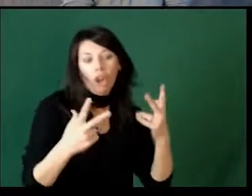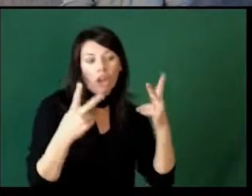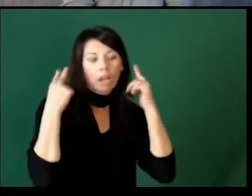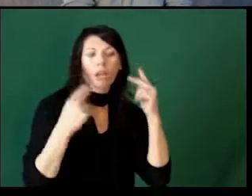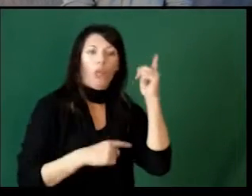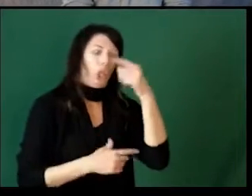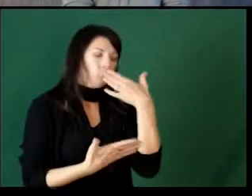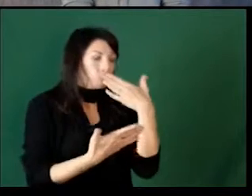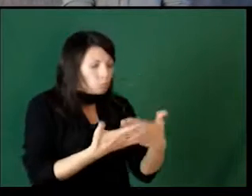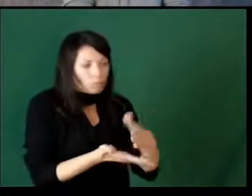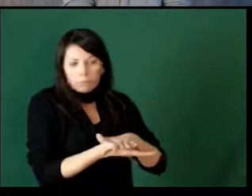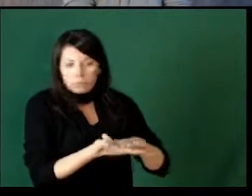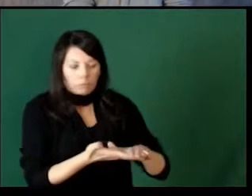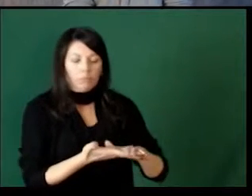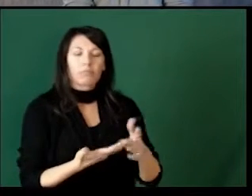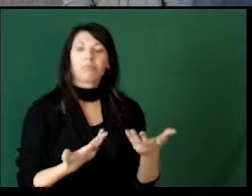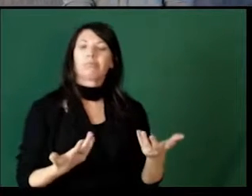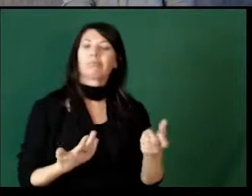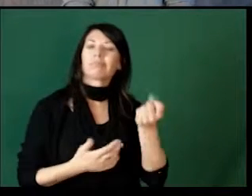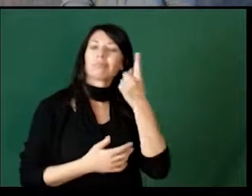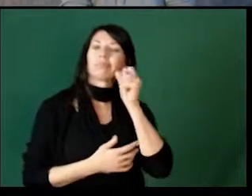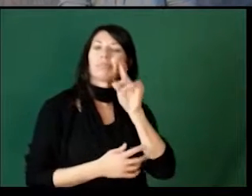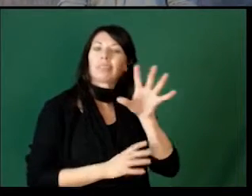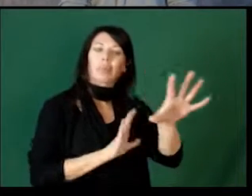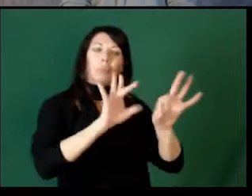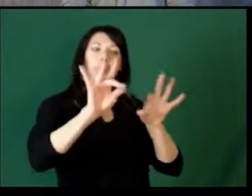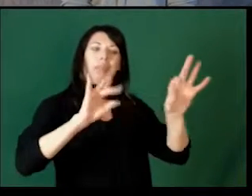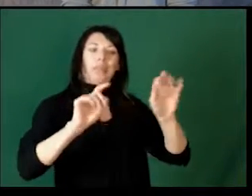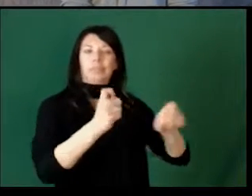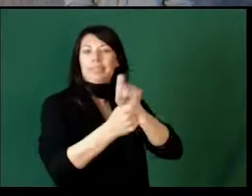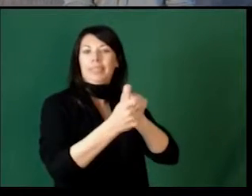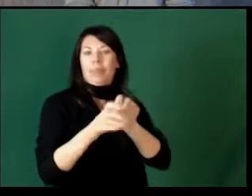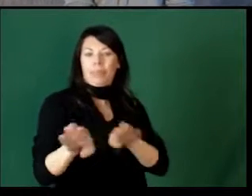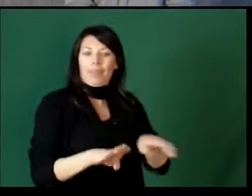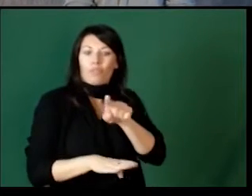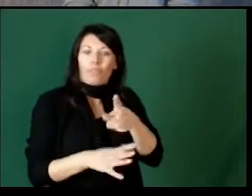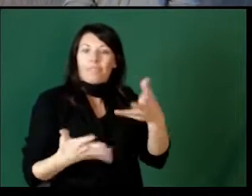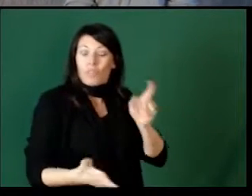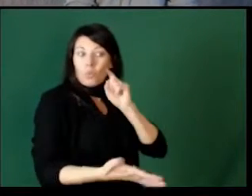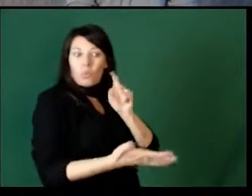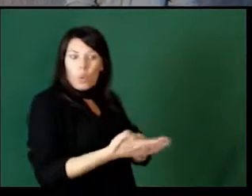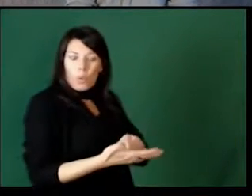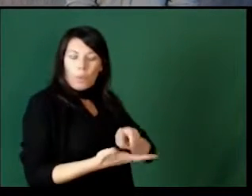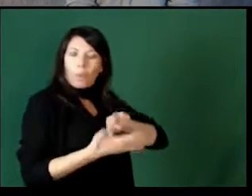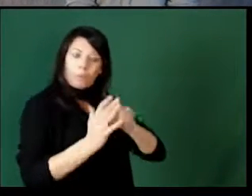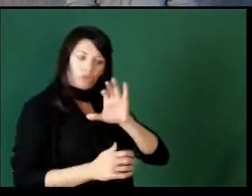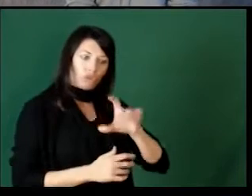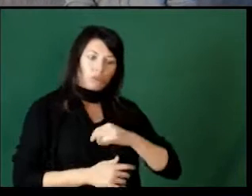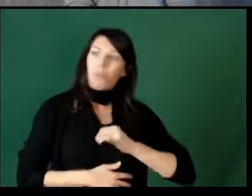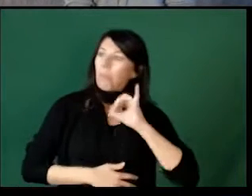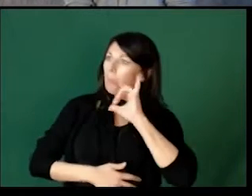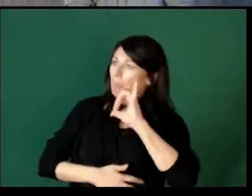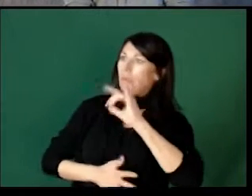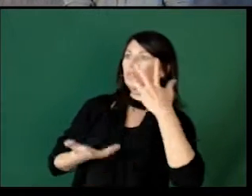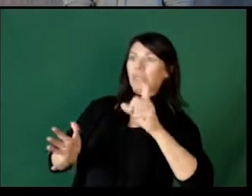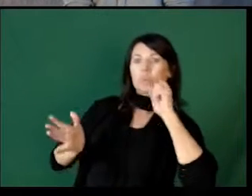haircut looks really nice these days. Picking behaviors that you've seen shows them that you're paying attention